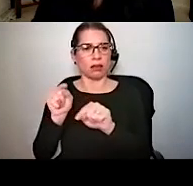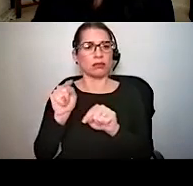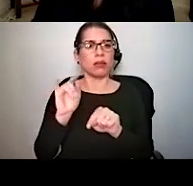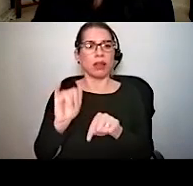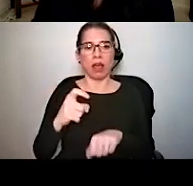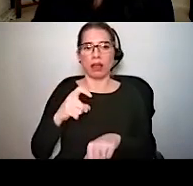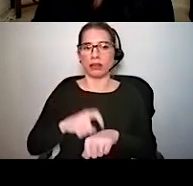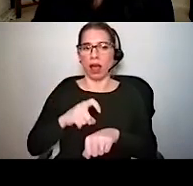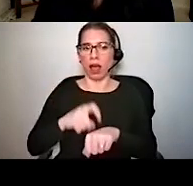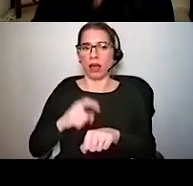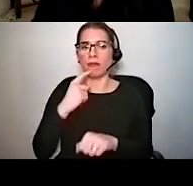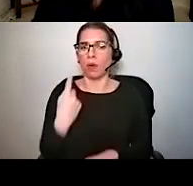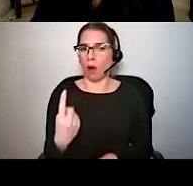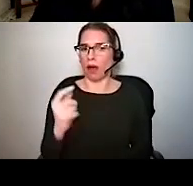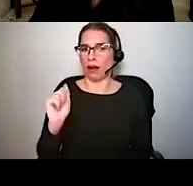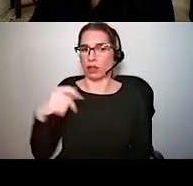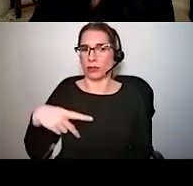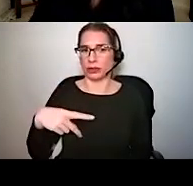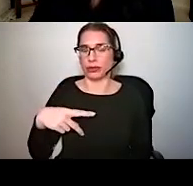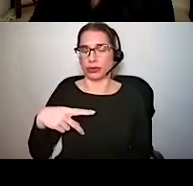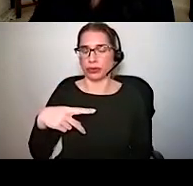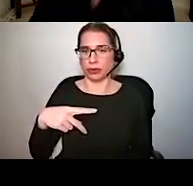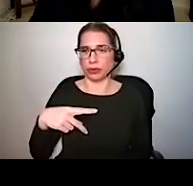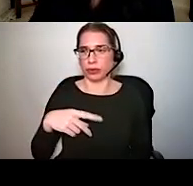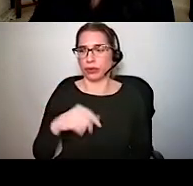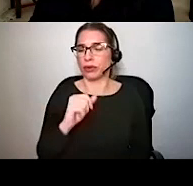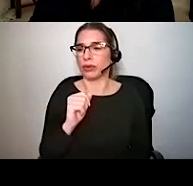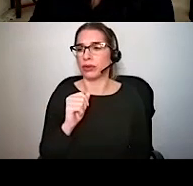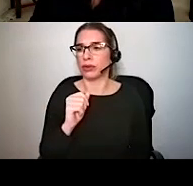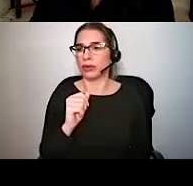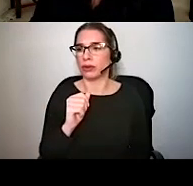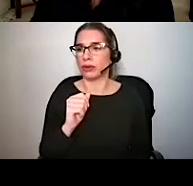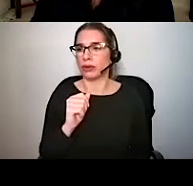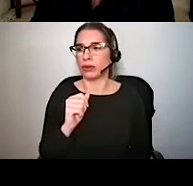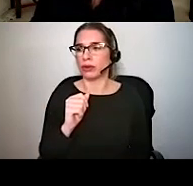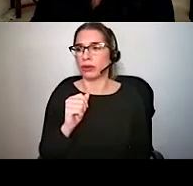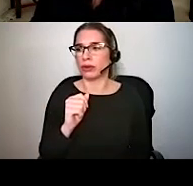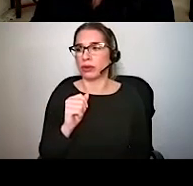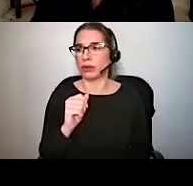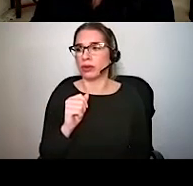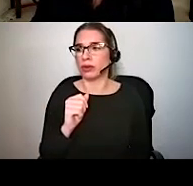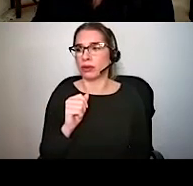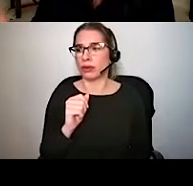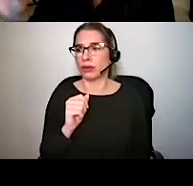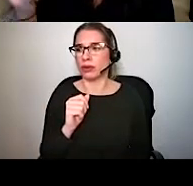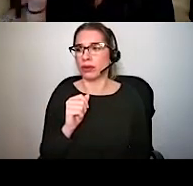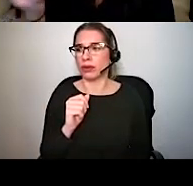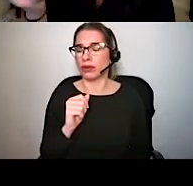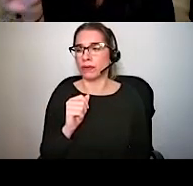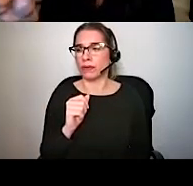single action potential. Each of the rows refers to a